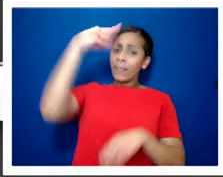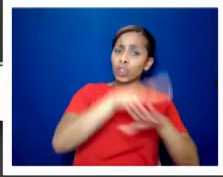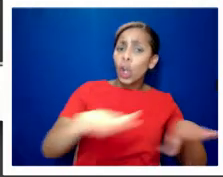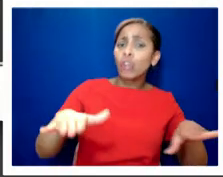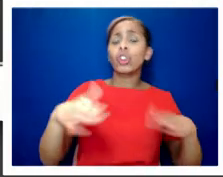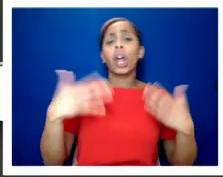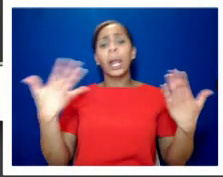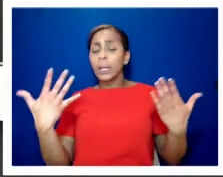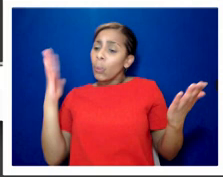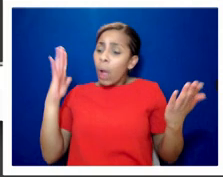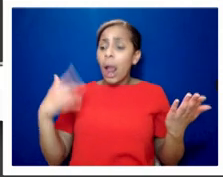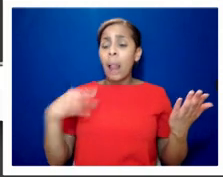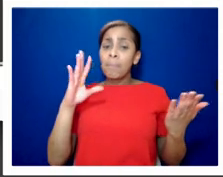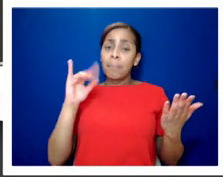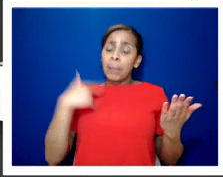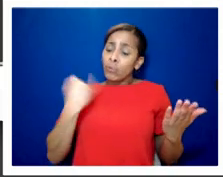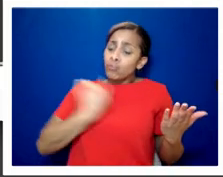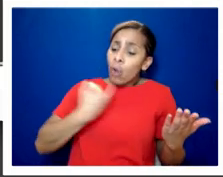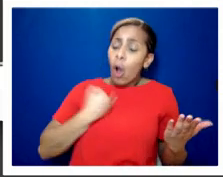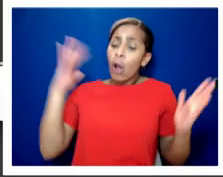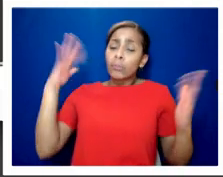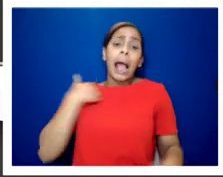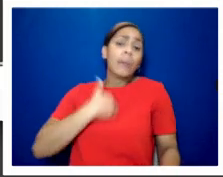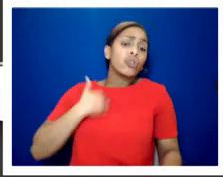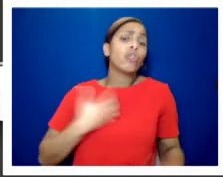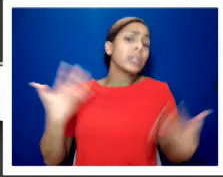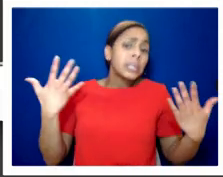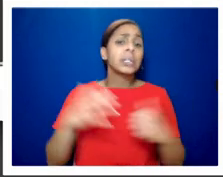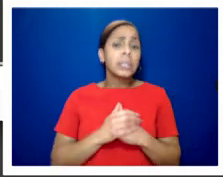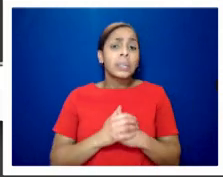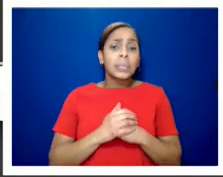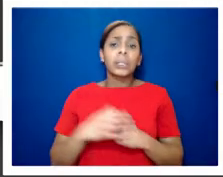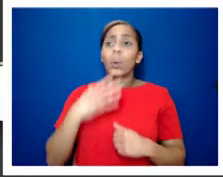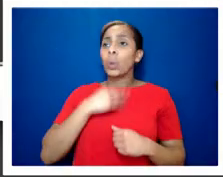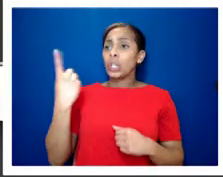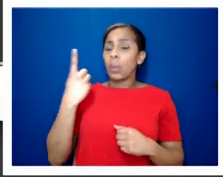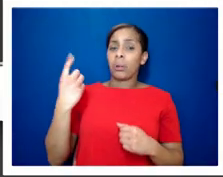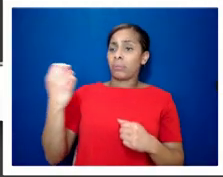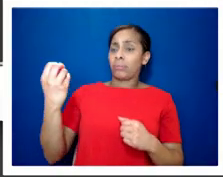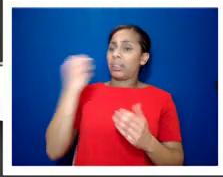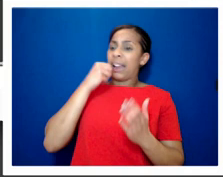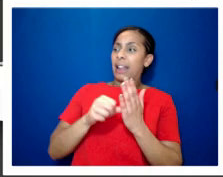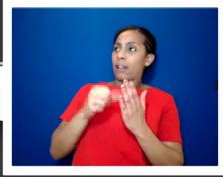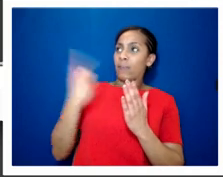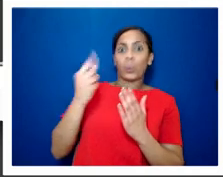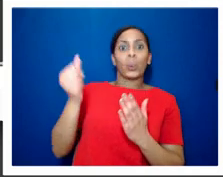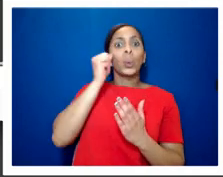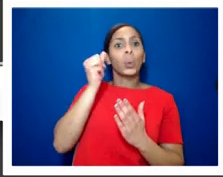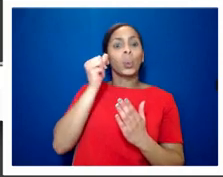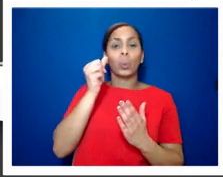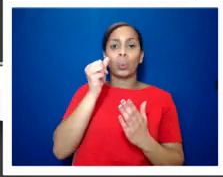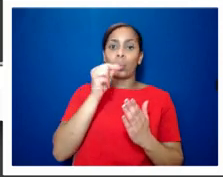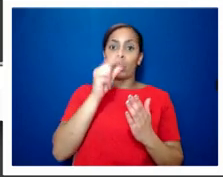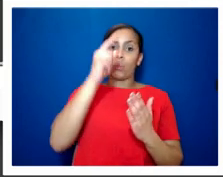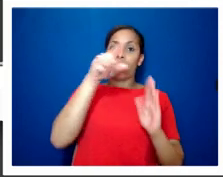that wrong well i'm sorry i'd have welcomed a letter from someone who knew what the legislation was actually feeling like and some people have criticized that apology